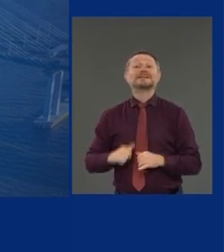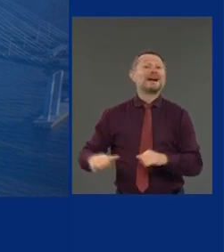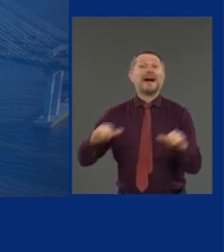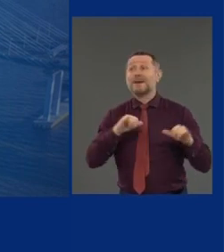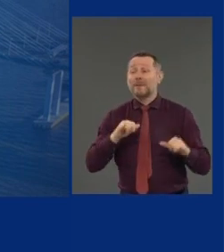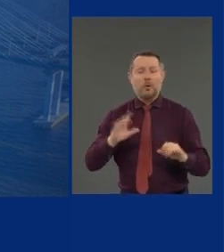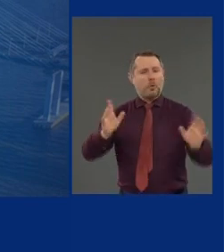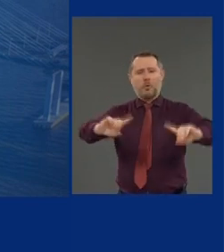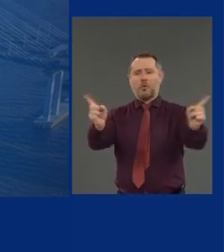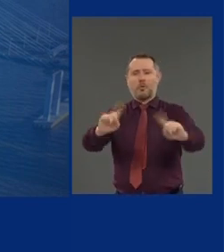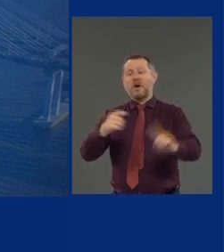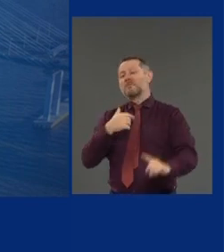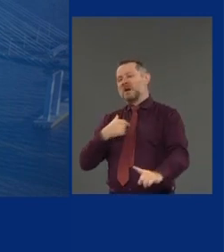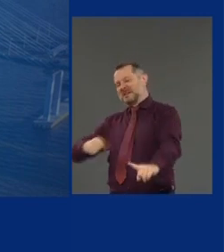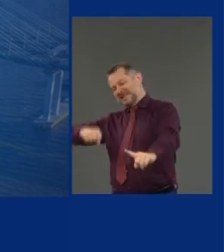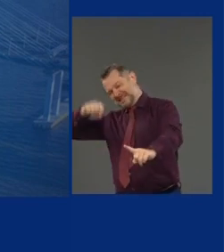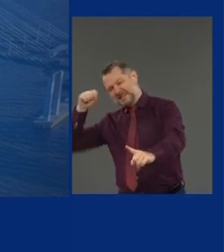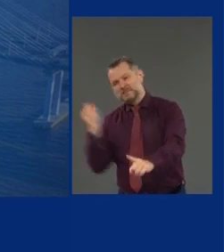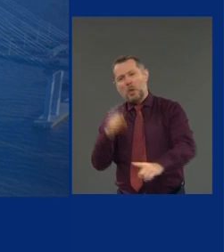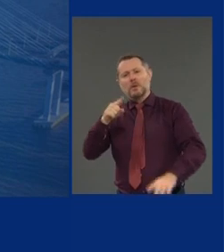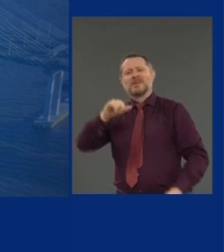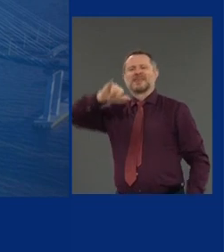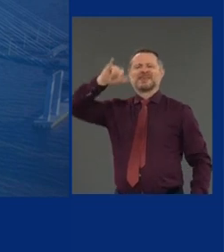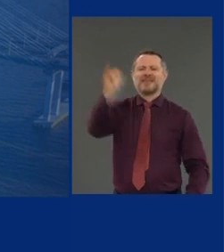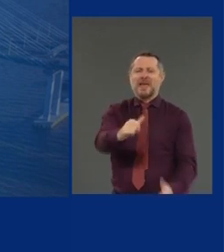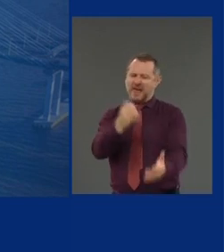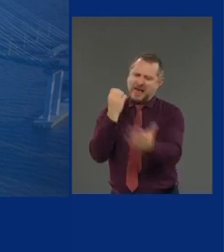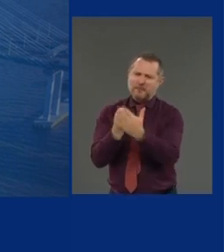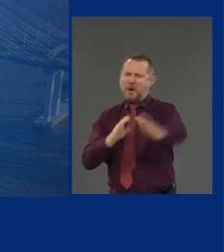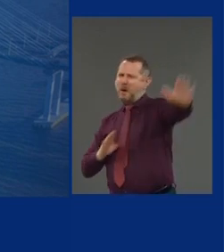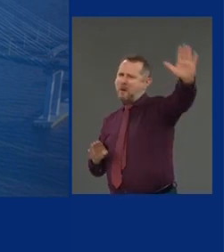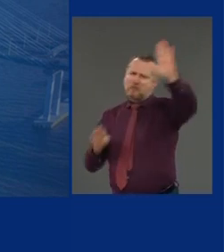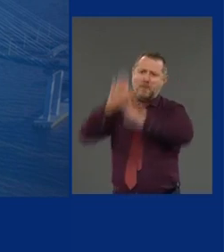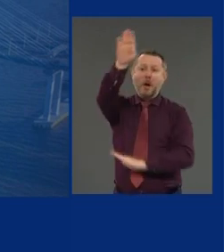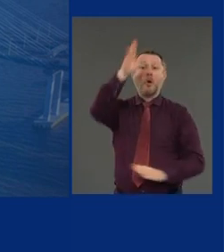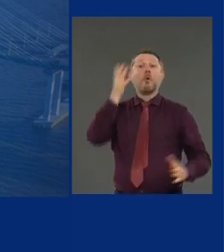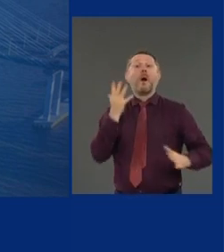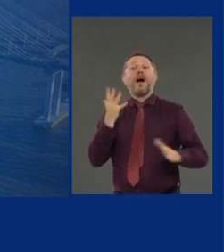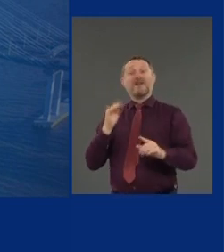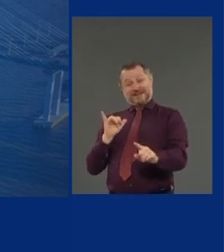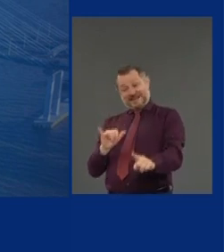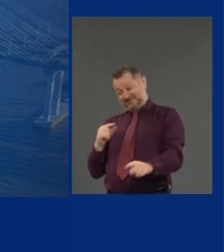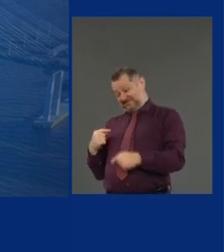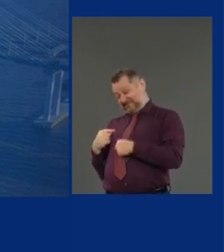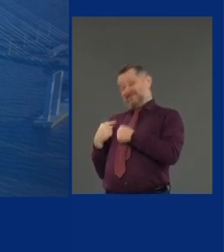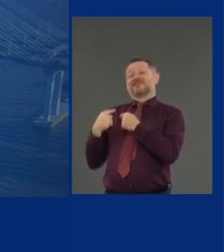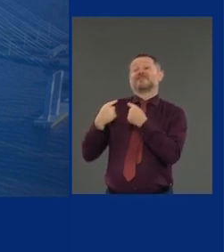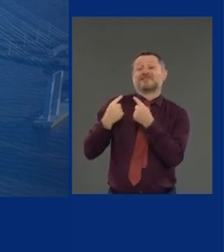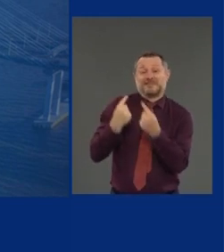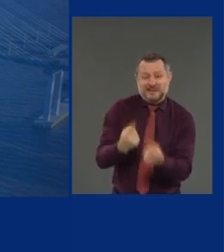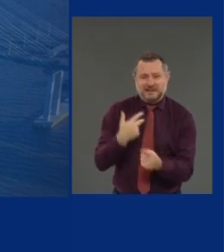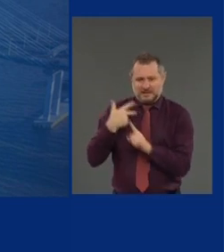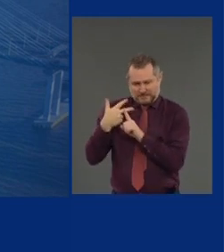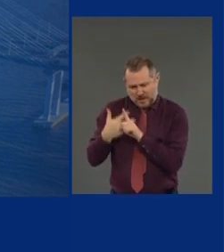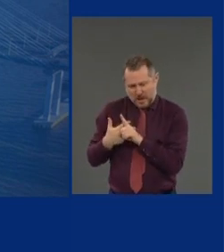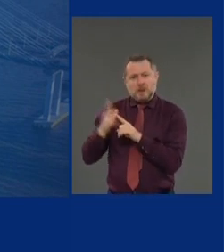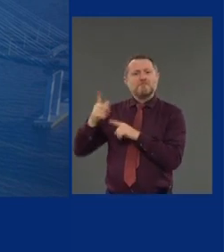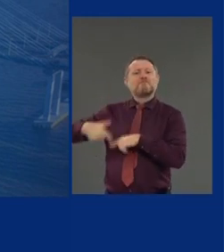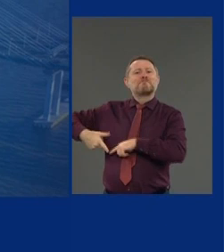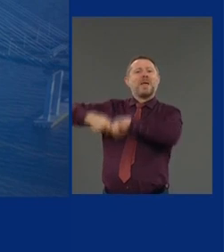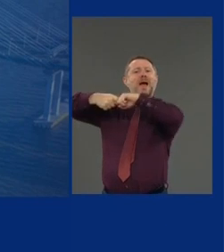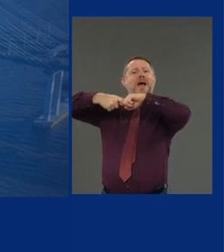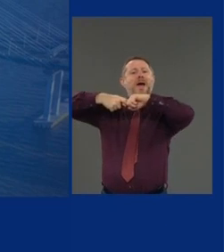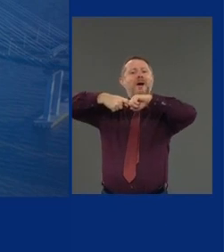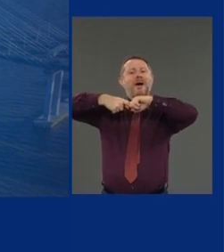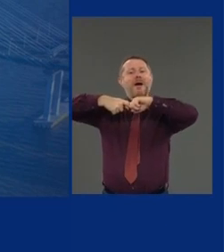this economy, to take this moment of pause as a moment to pivot and stimulate